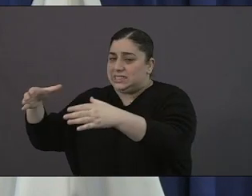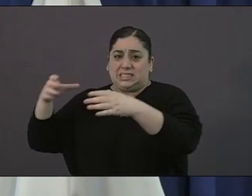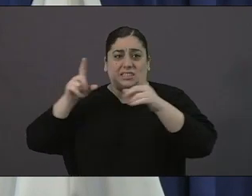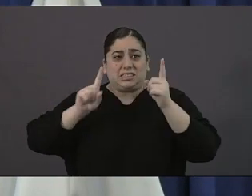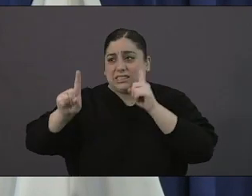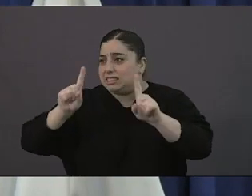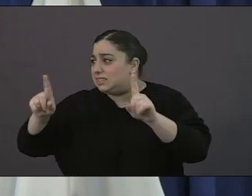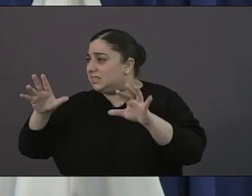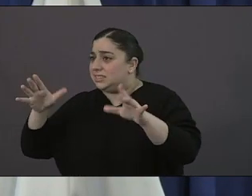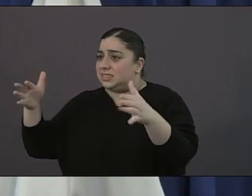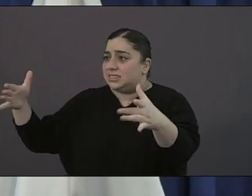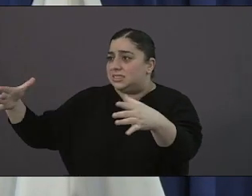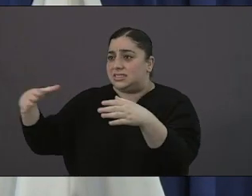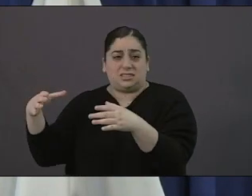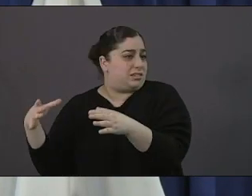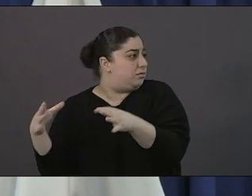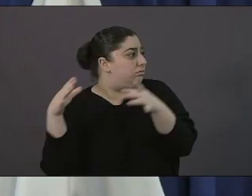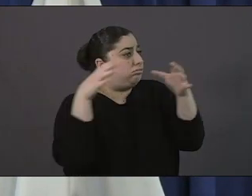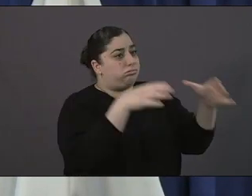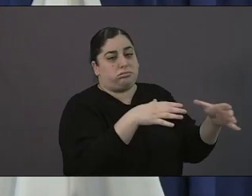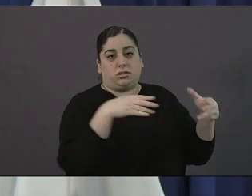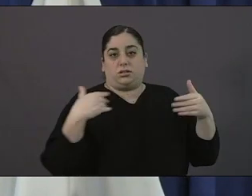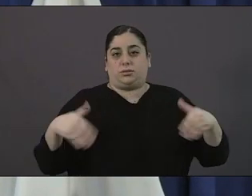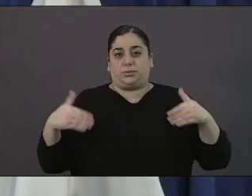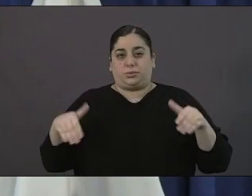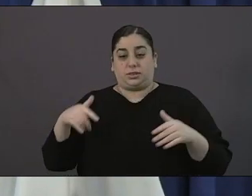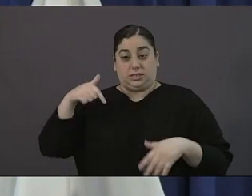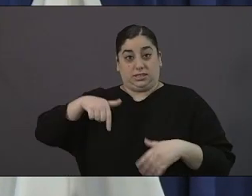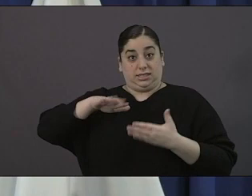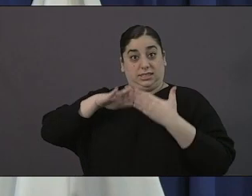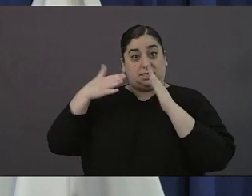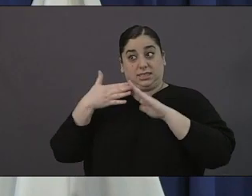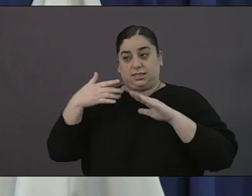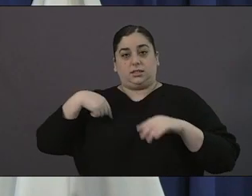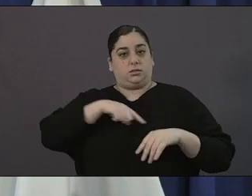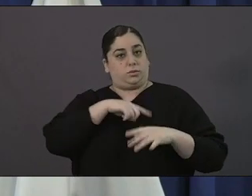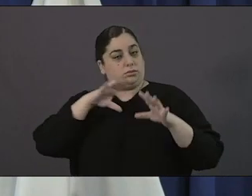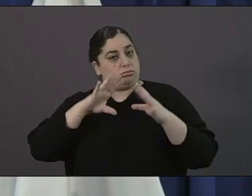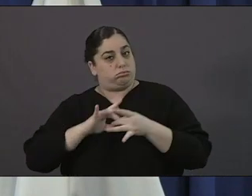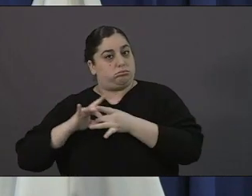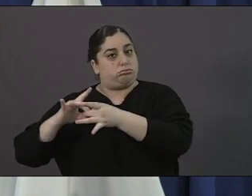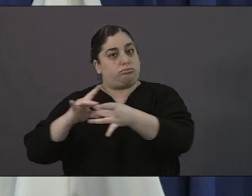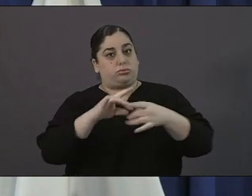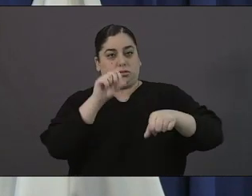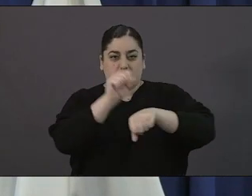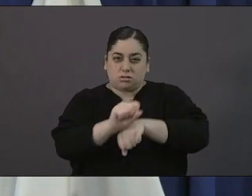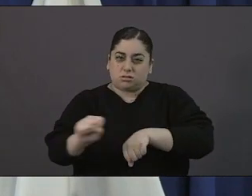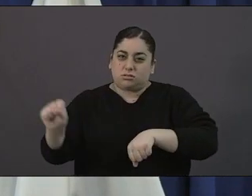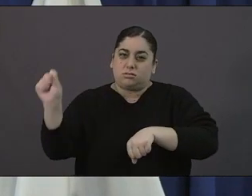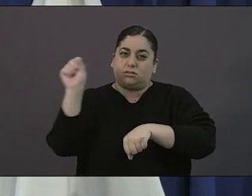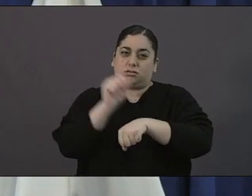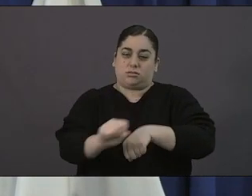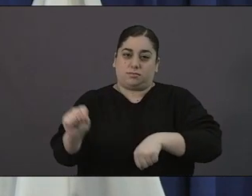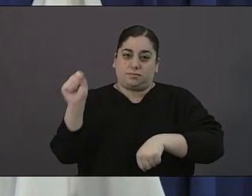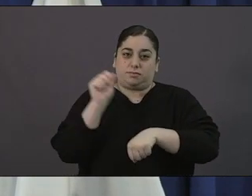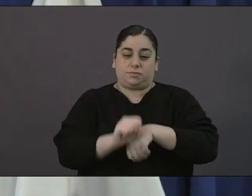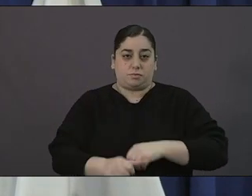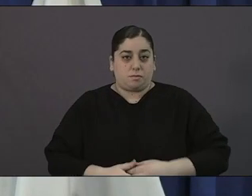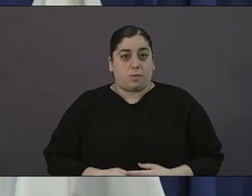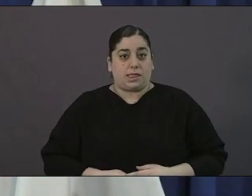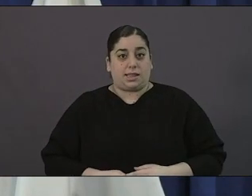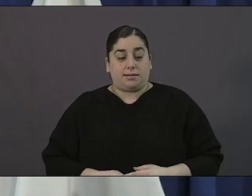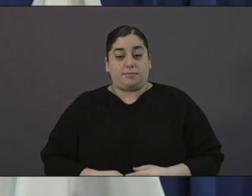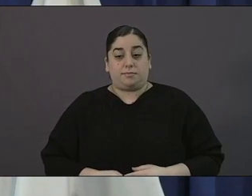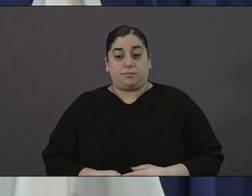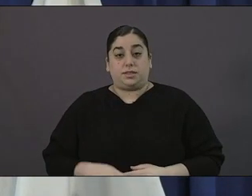represented the best of our city really coming together for all of the right reasons and you see it you see it on the clients